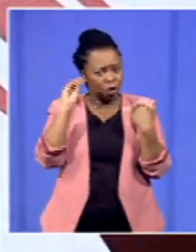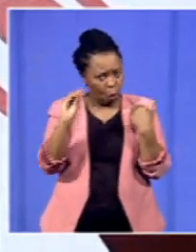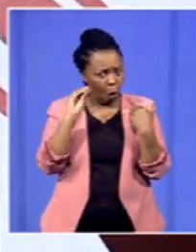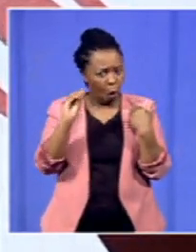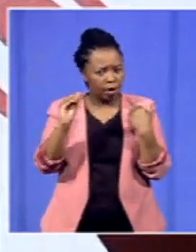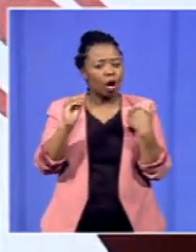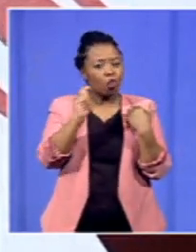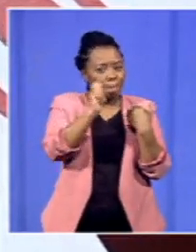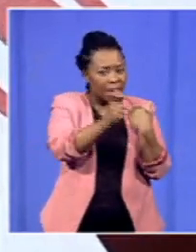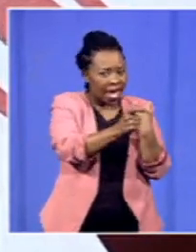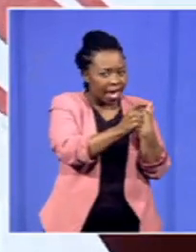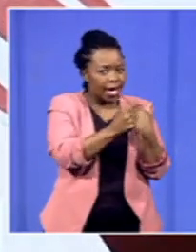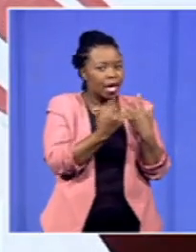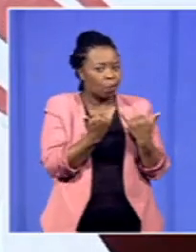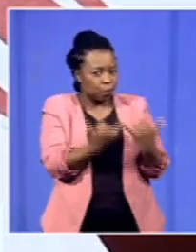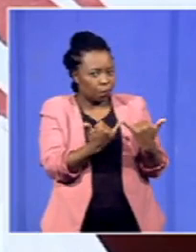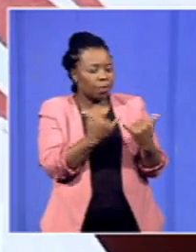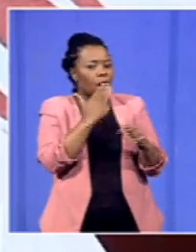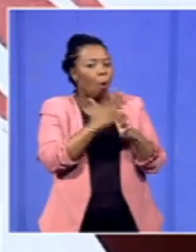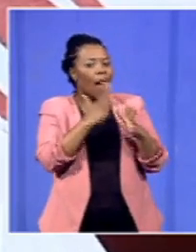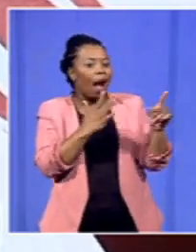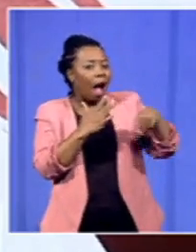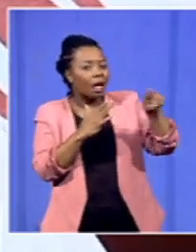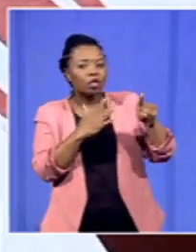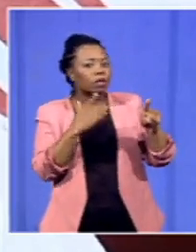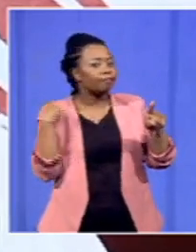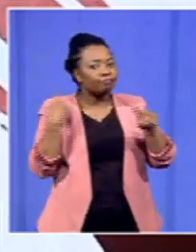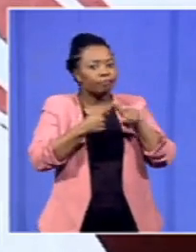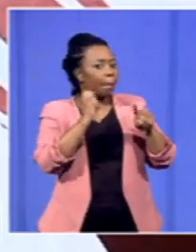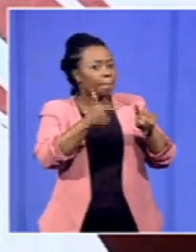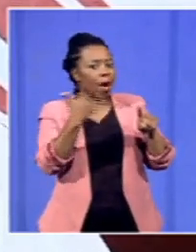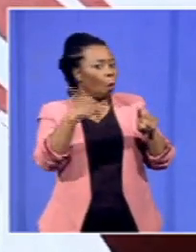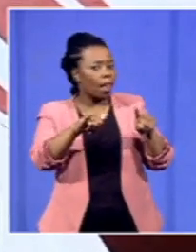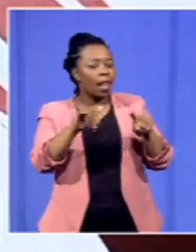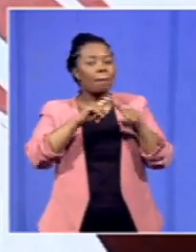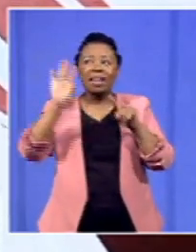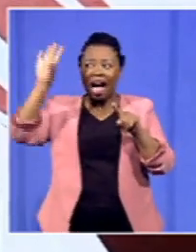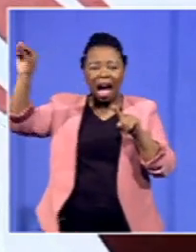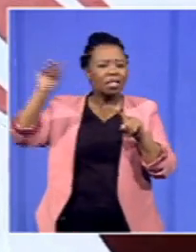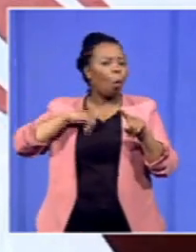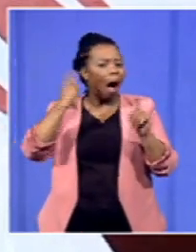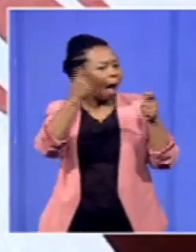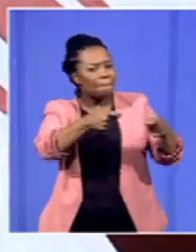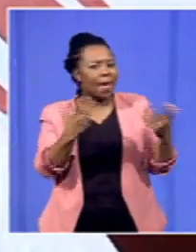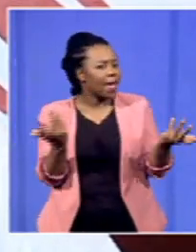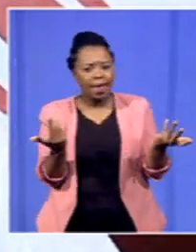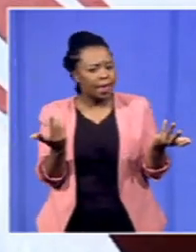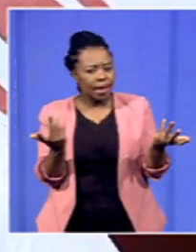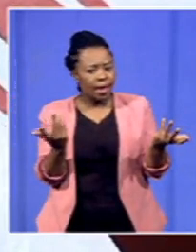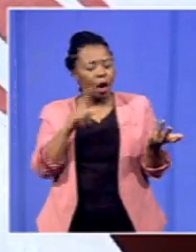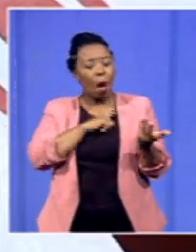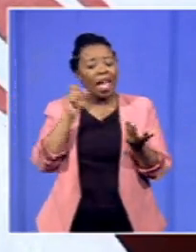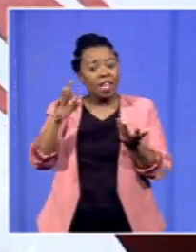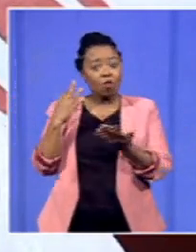the current cohort of employees who have not been paid. So the reason would be why are they not paying them? Because if you are able to get more